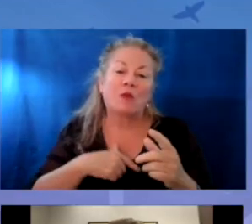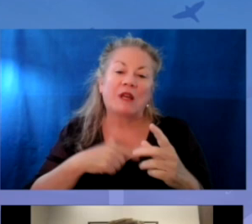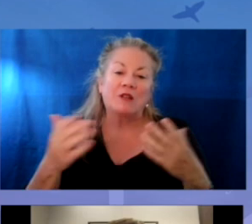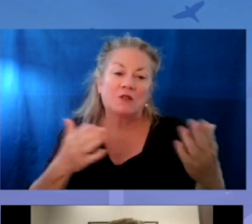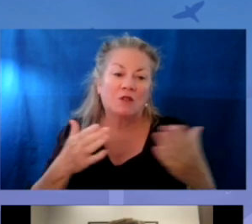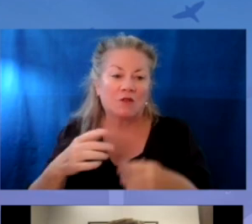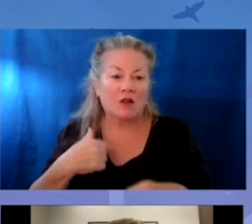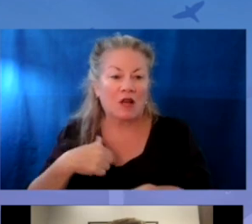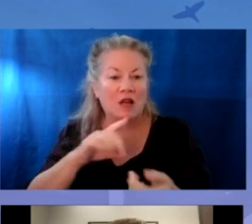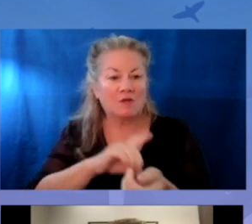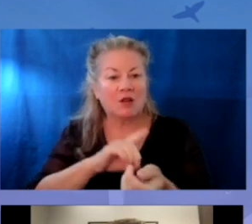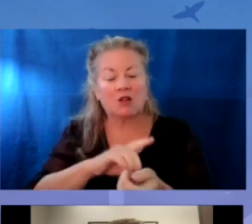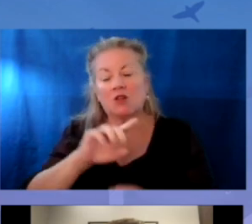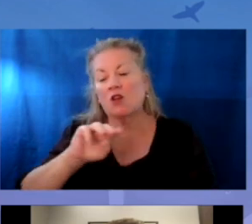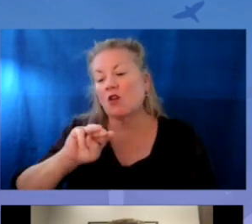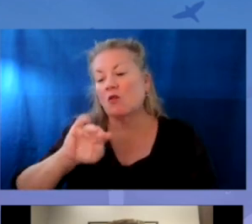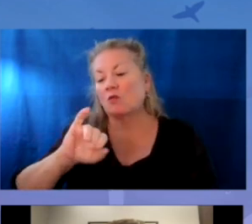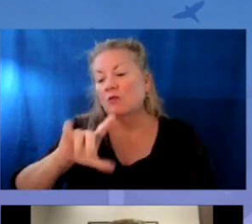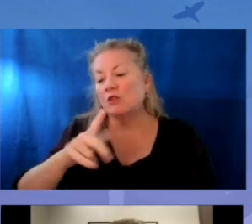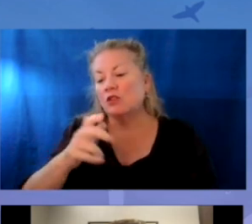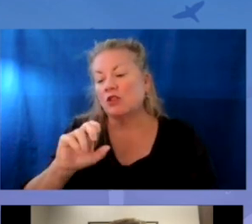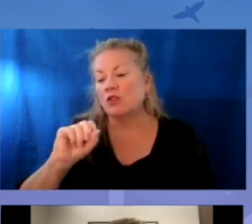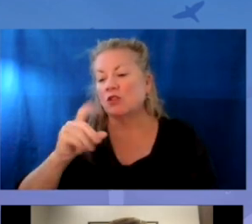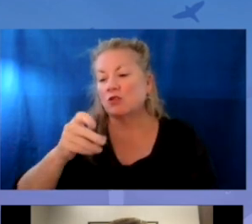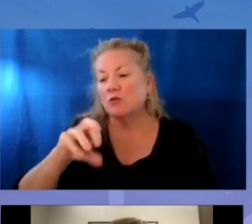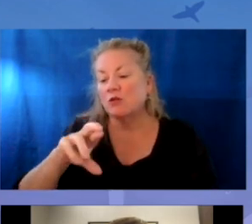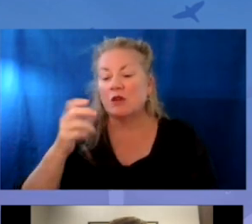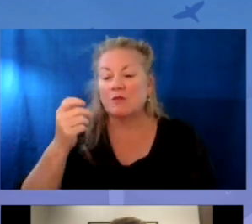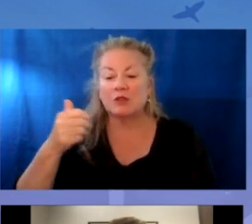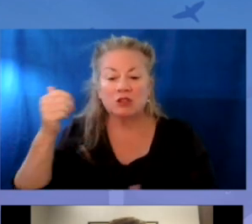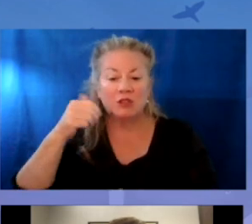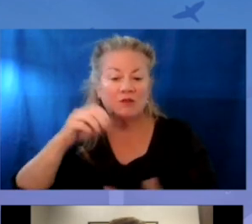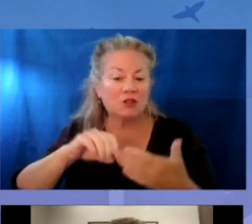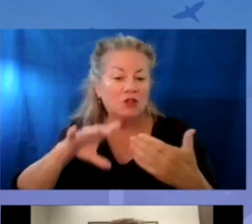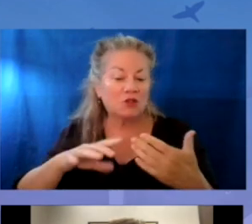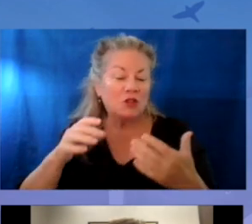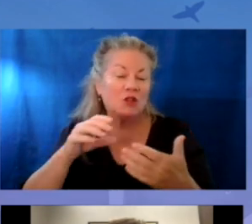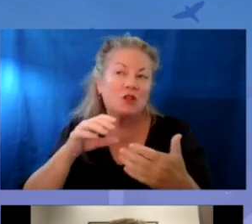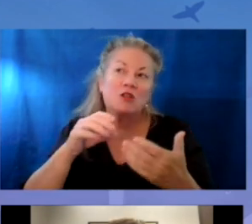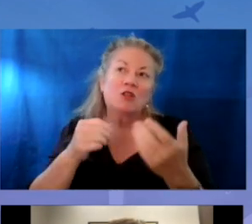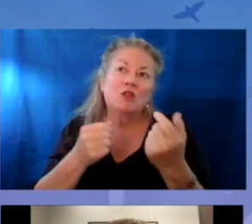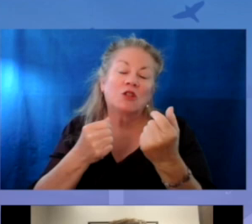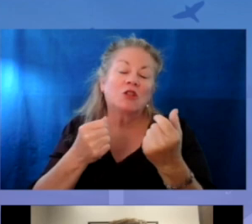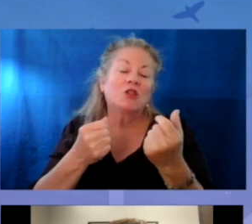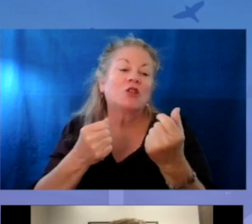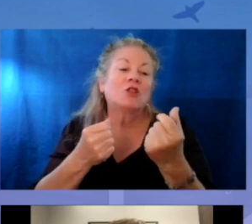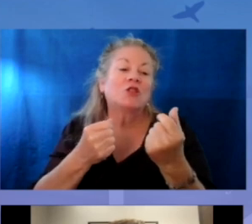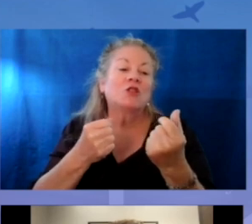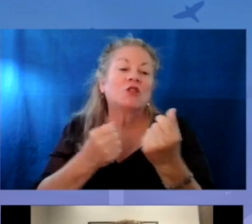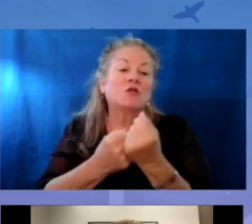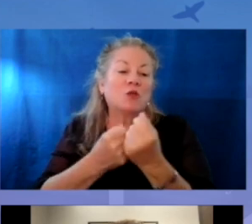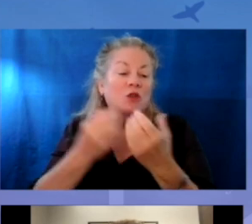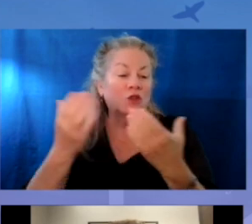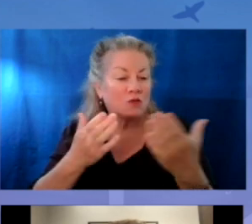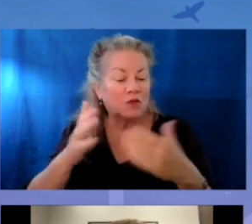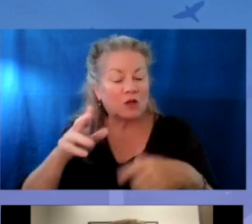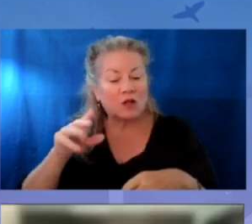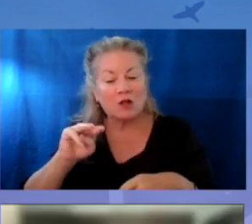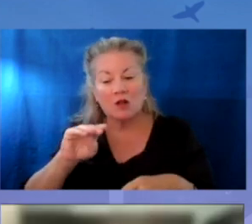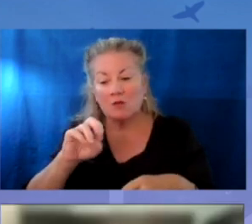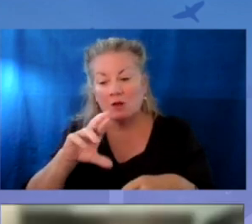I am Dr. Michelle Springer, and I serve as Chief of Student Support Services in Metro Nashville Public Schools.